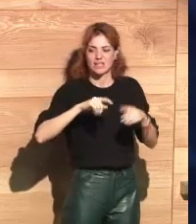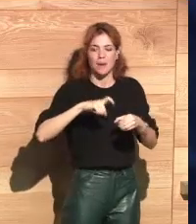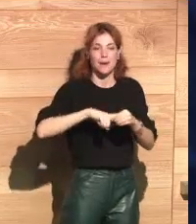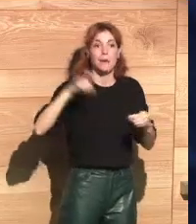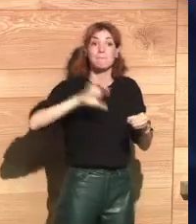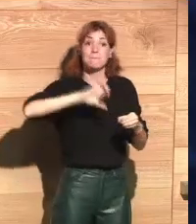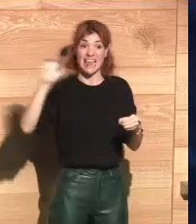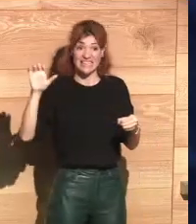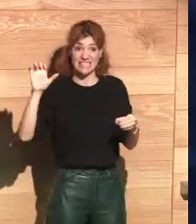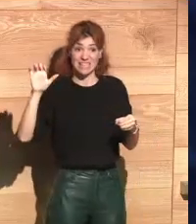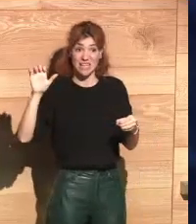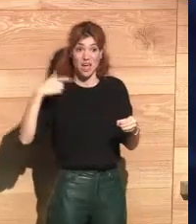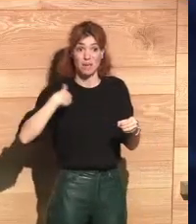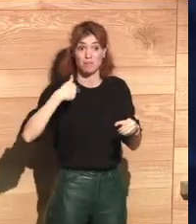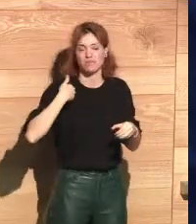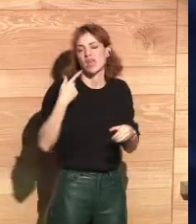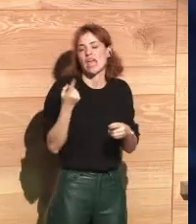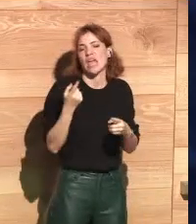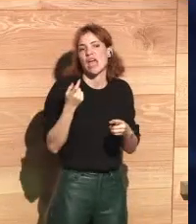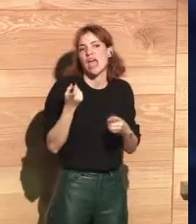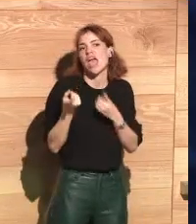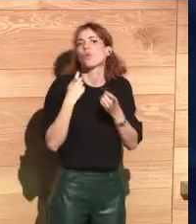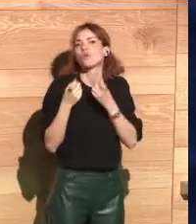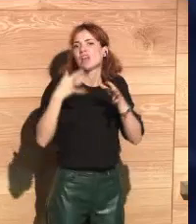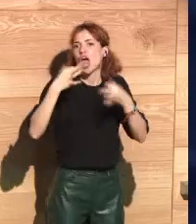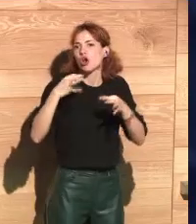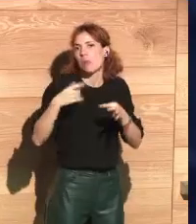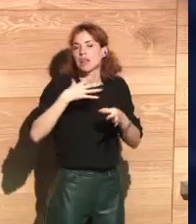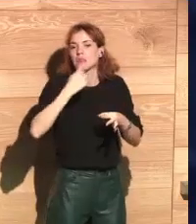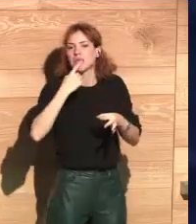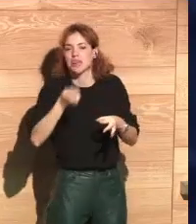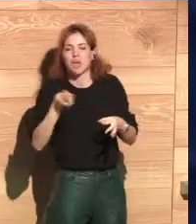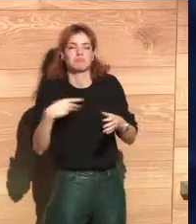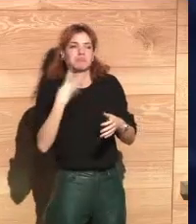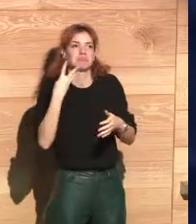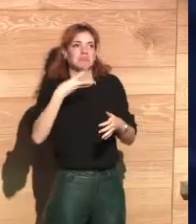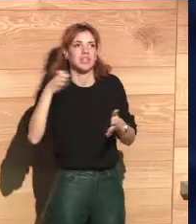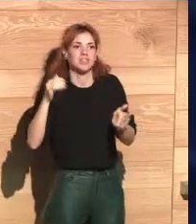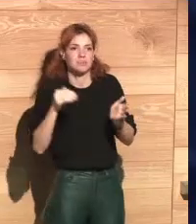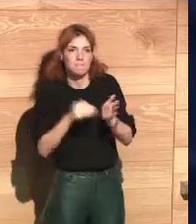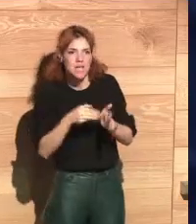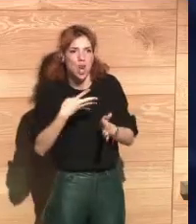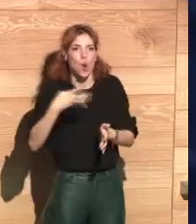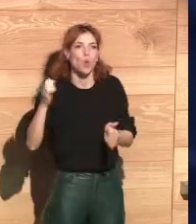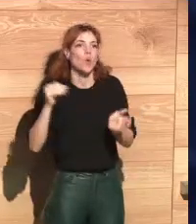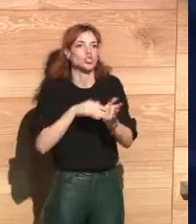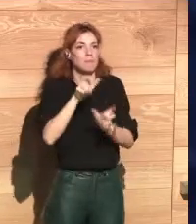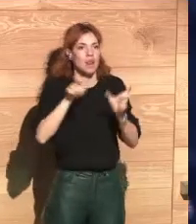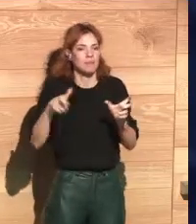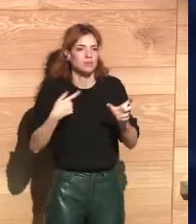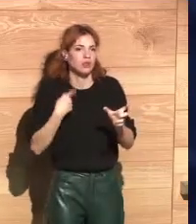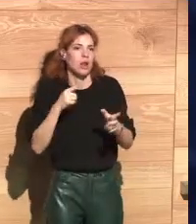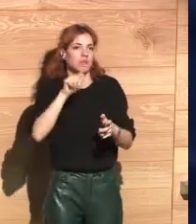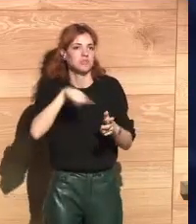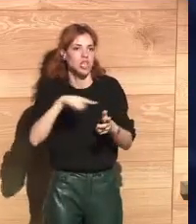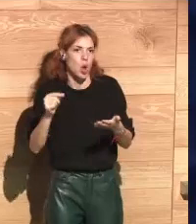voted in the Brexit referendum, a regular survey would call 3,000 or 4,000 people and would ask